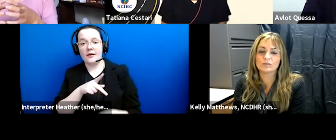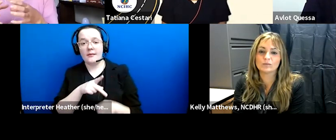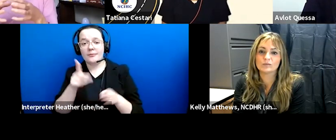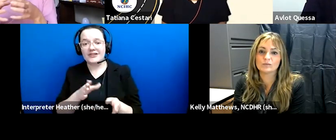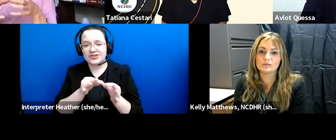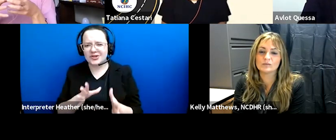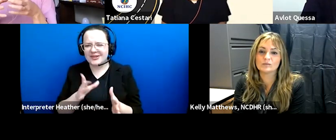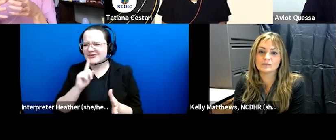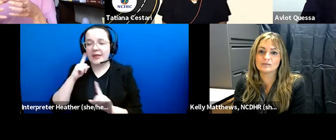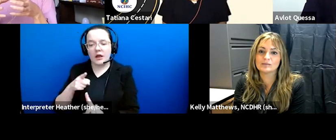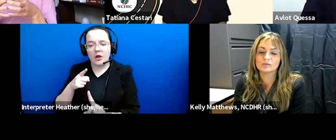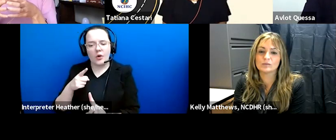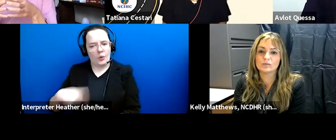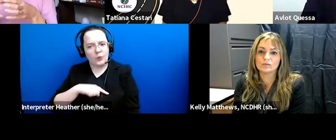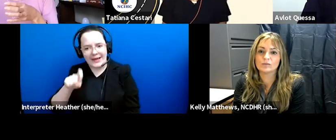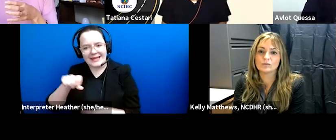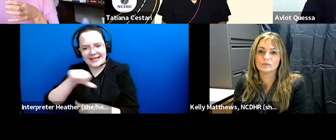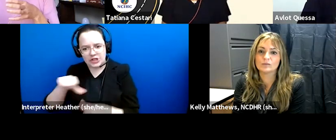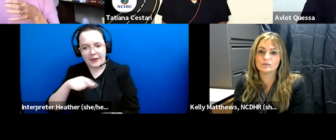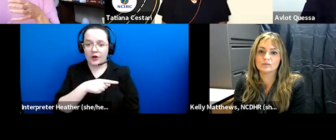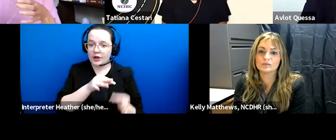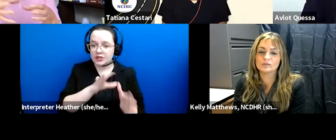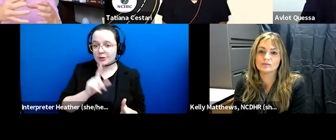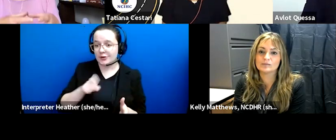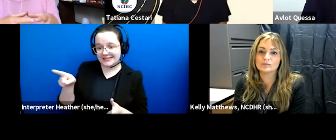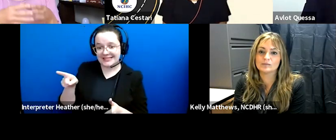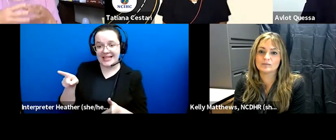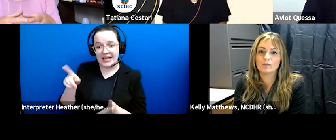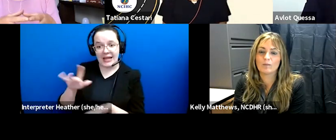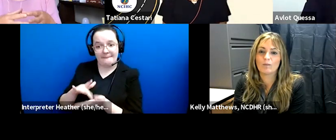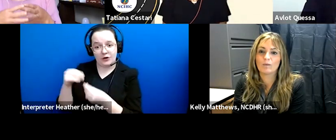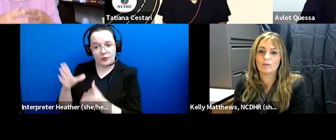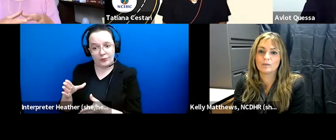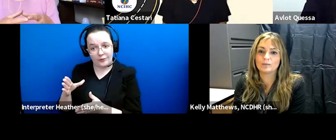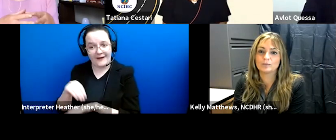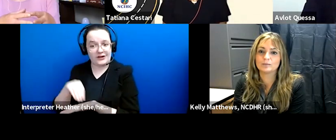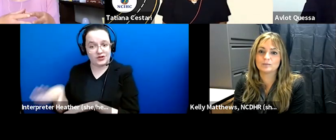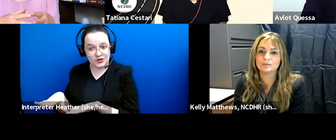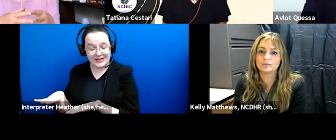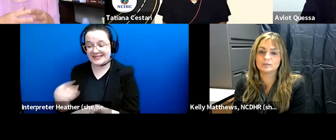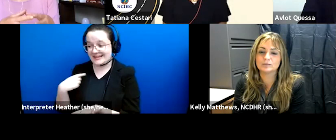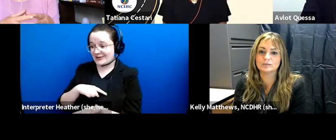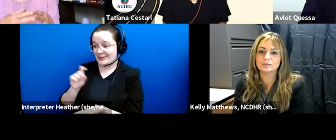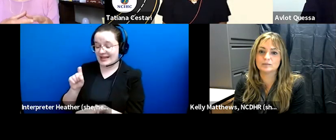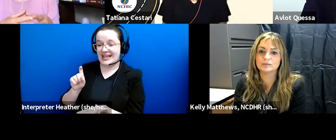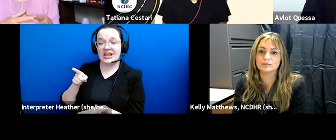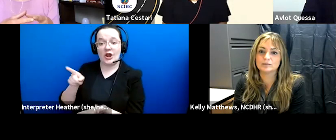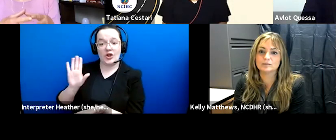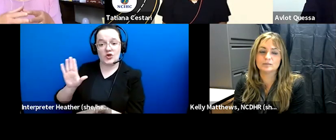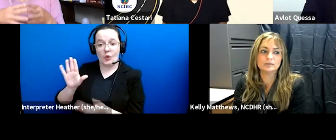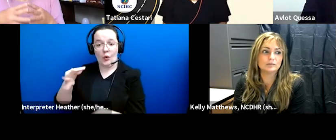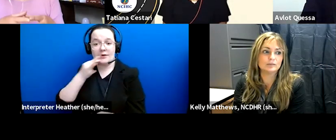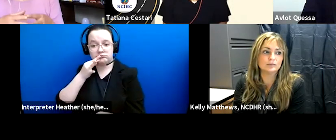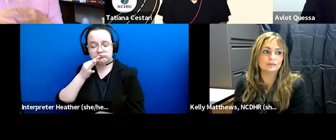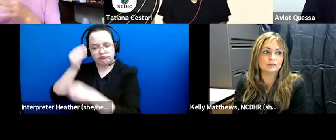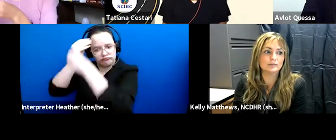need each other right everyone needs each other the interpreters we need you students and your expertise to get better at our craft